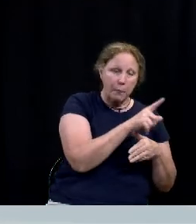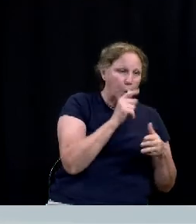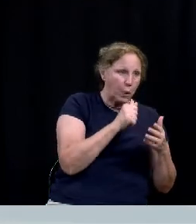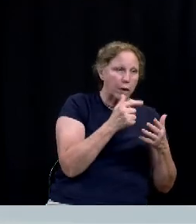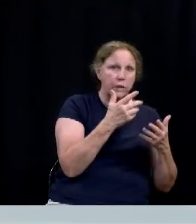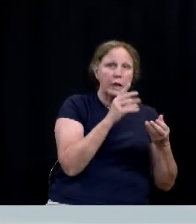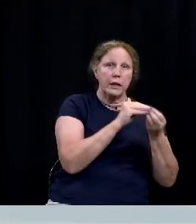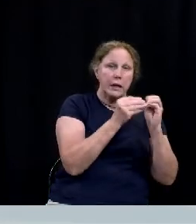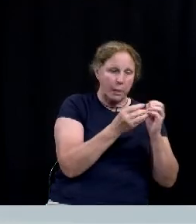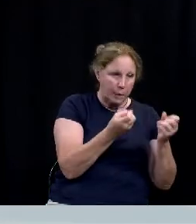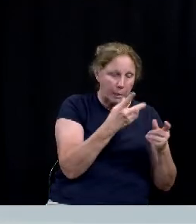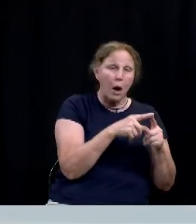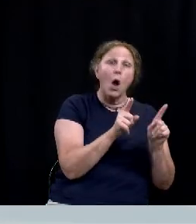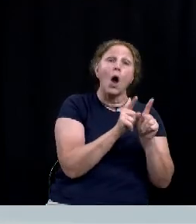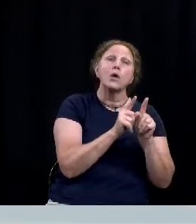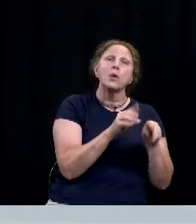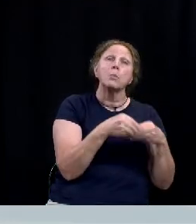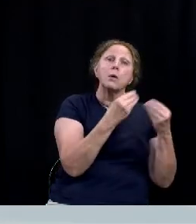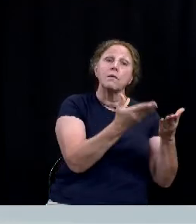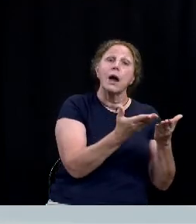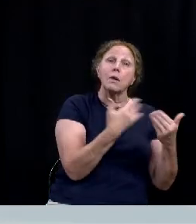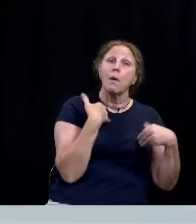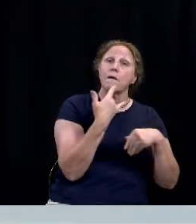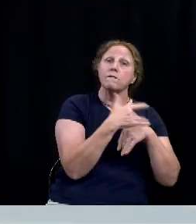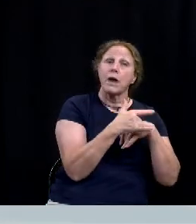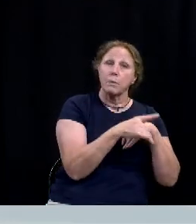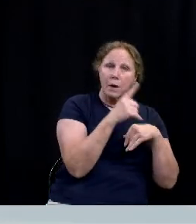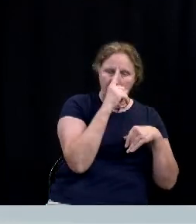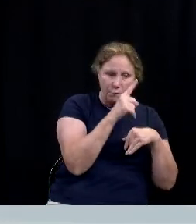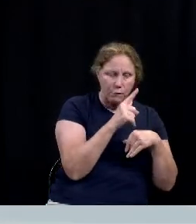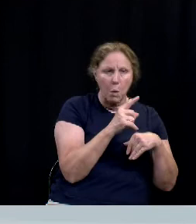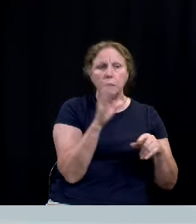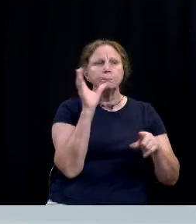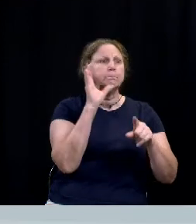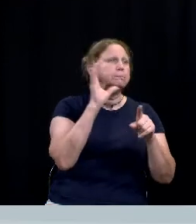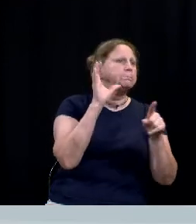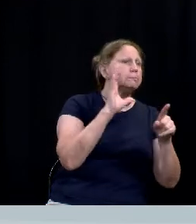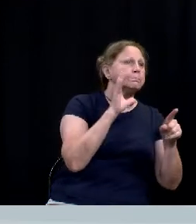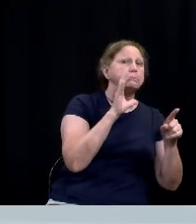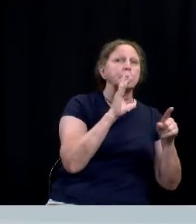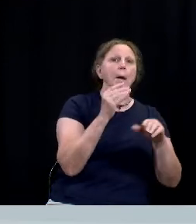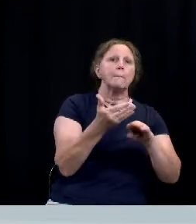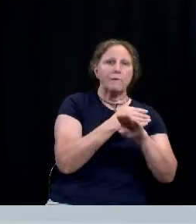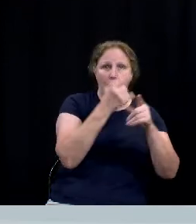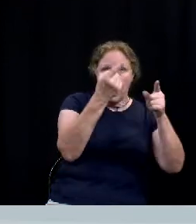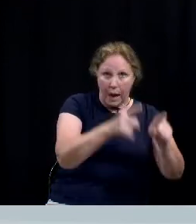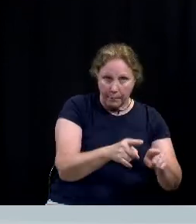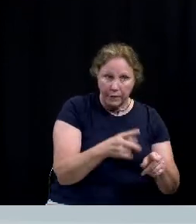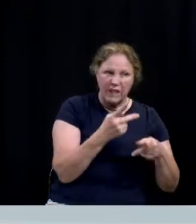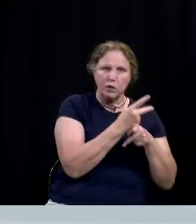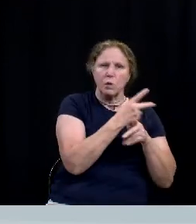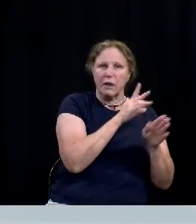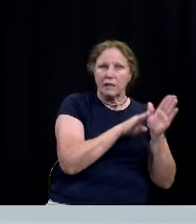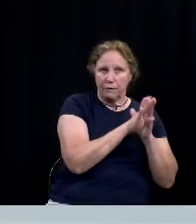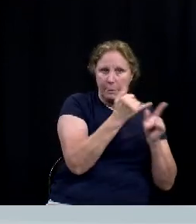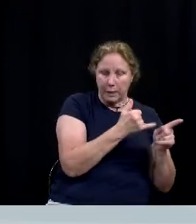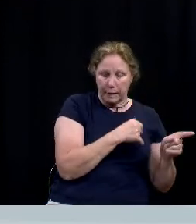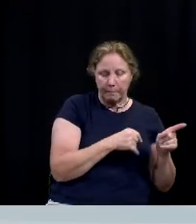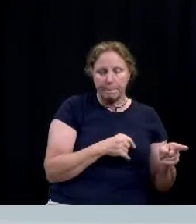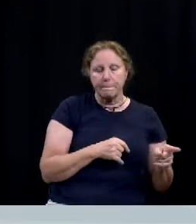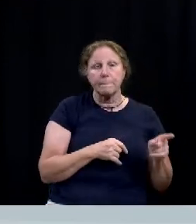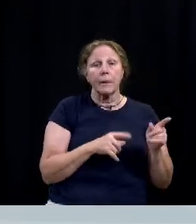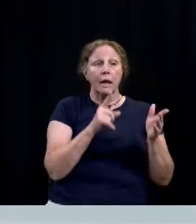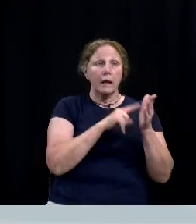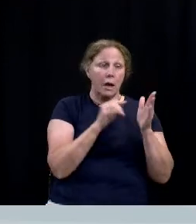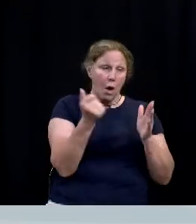and will also provide additional resources for proactive activities being developed by the supervisor the investigators